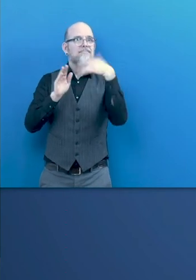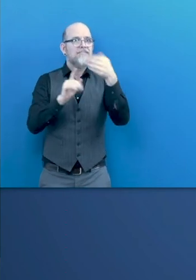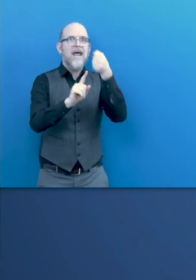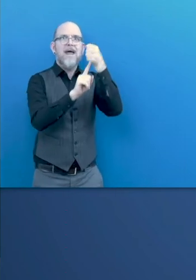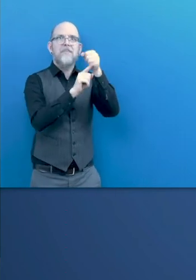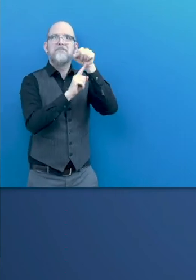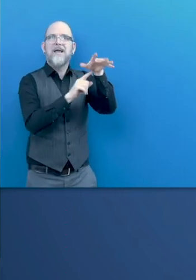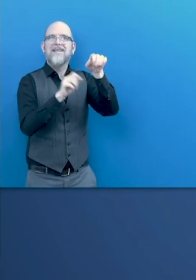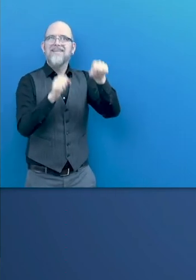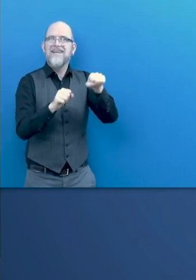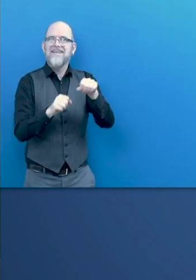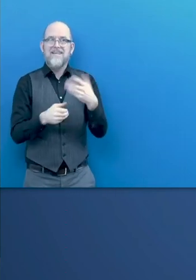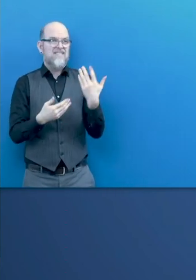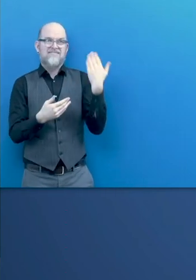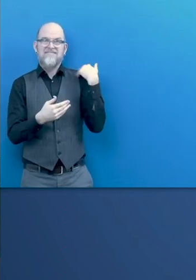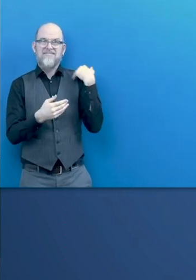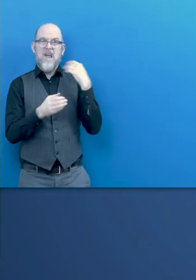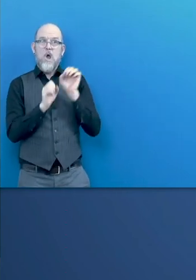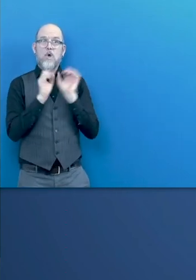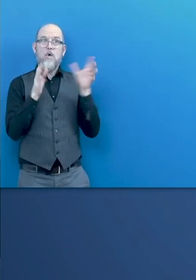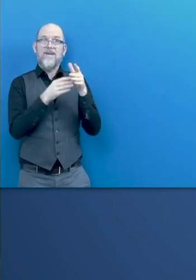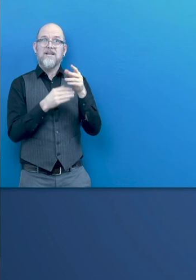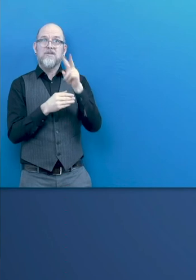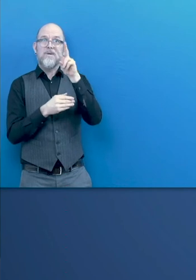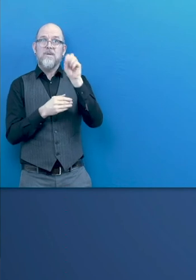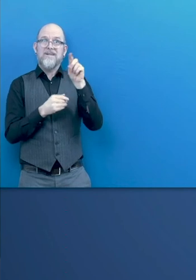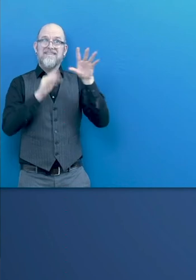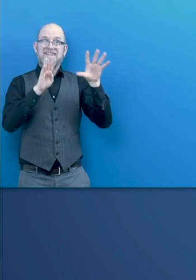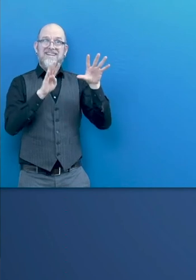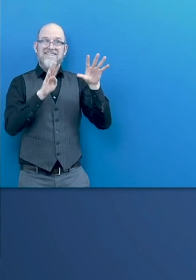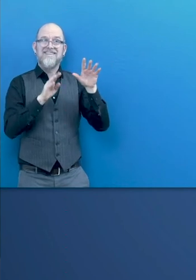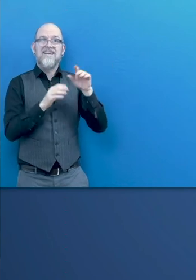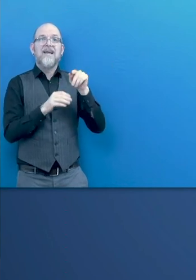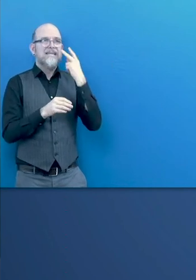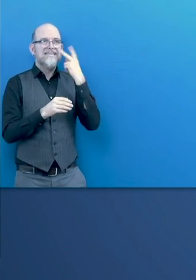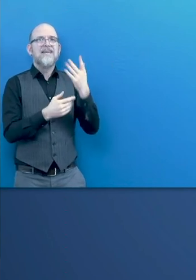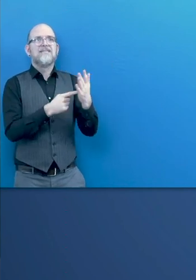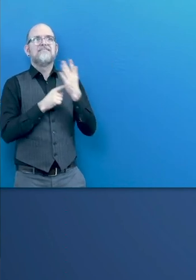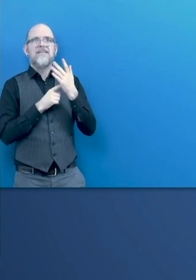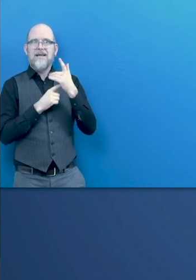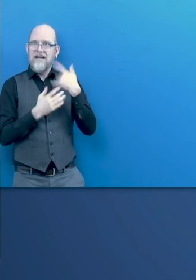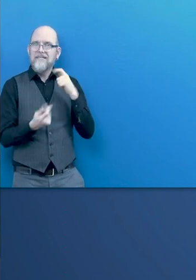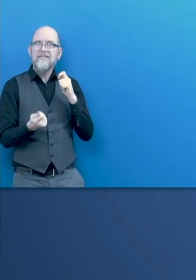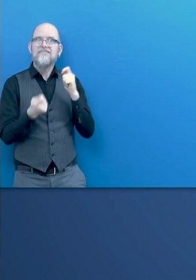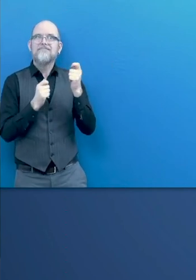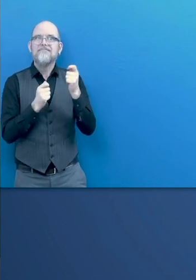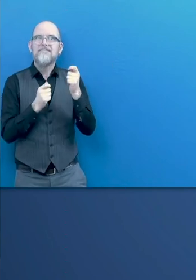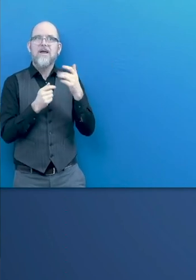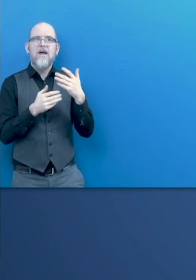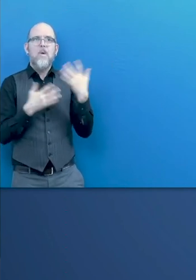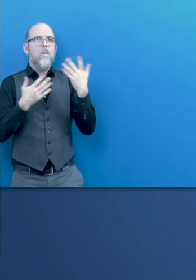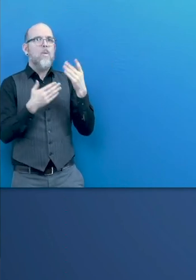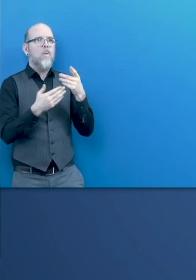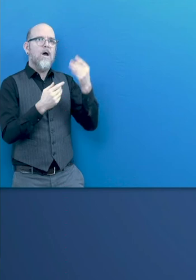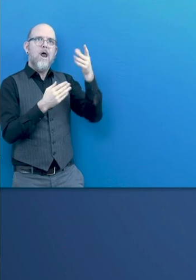key. If technological tools are not designed in an inclusive way from the outset in